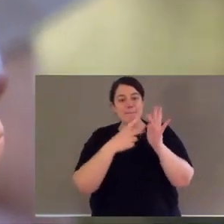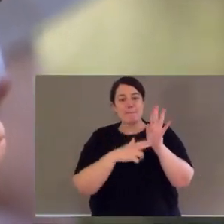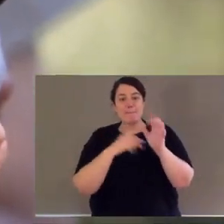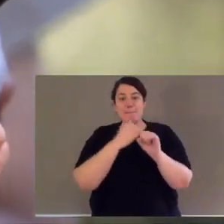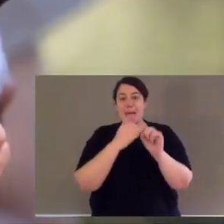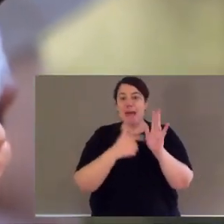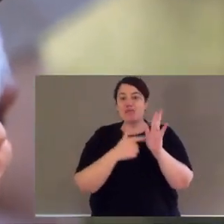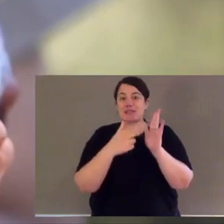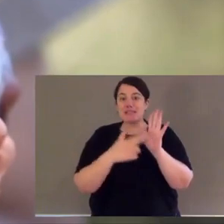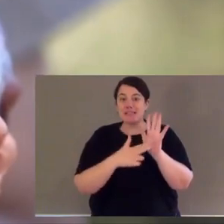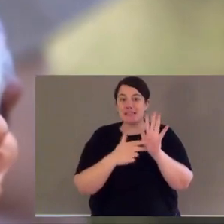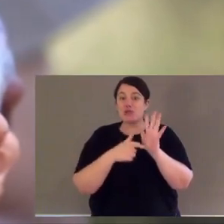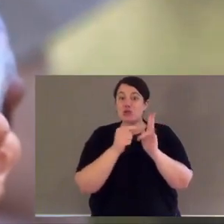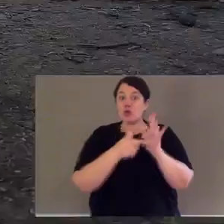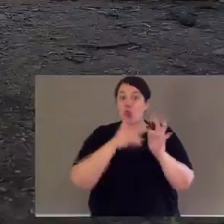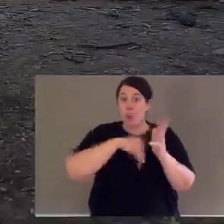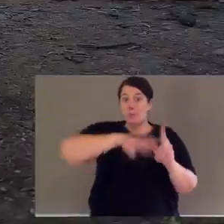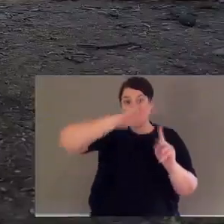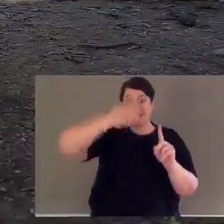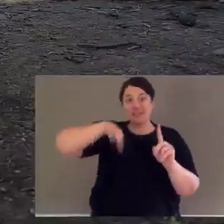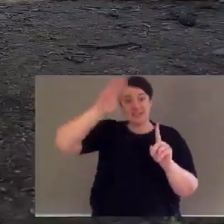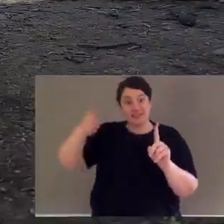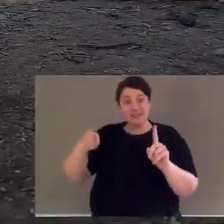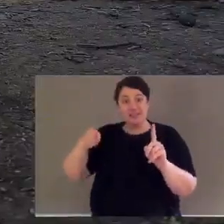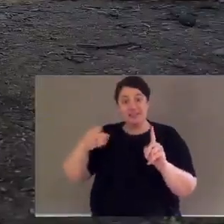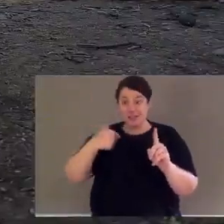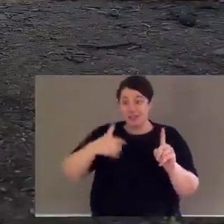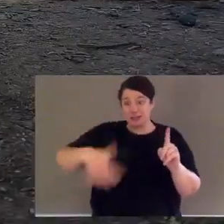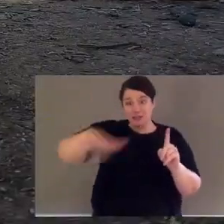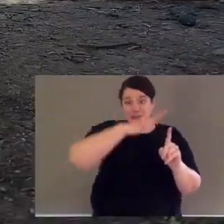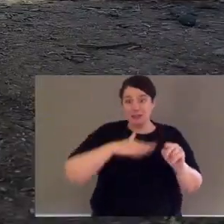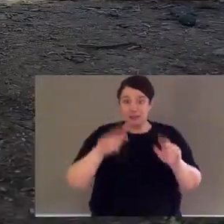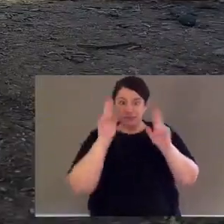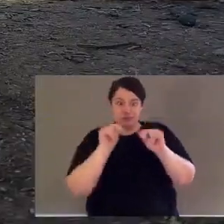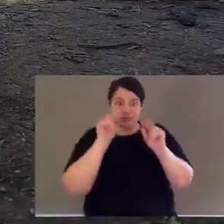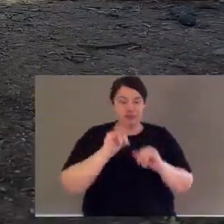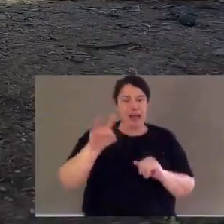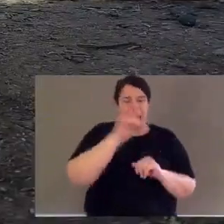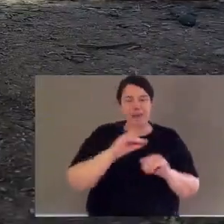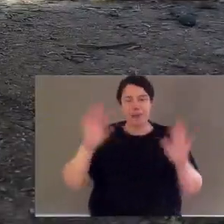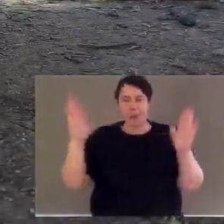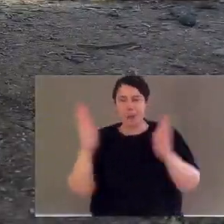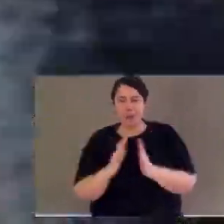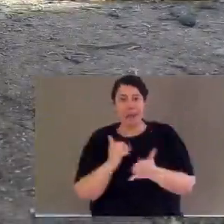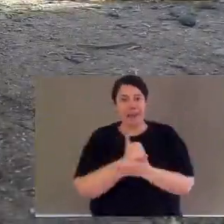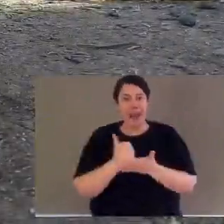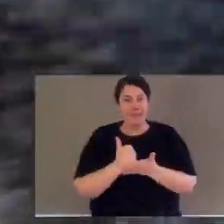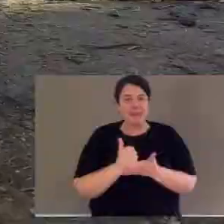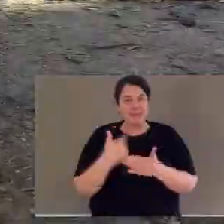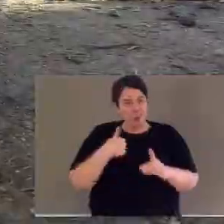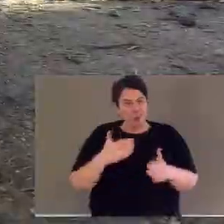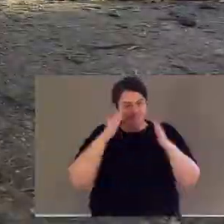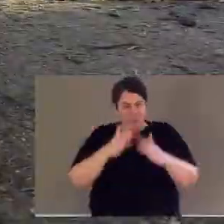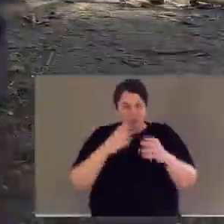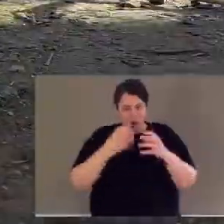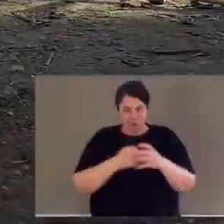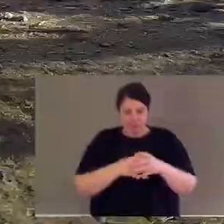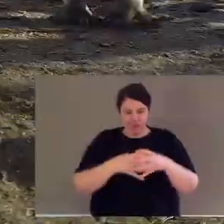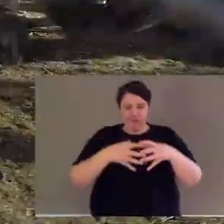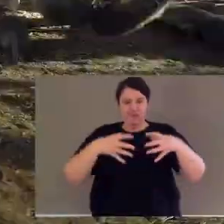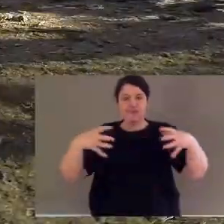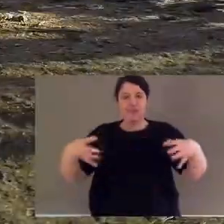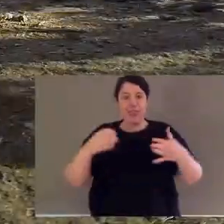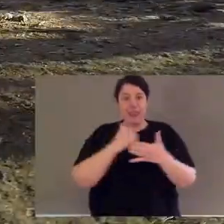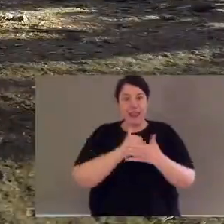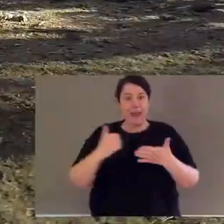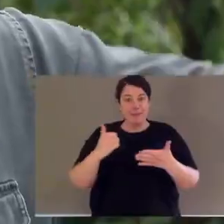and we have Palmer wallabies at Aussie Ark. We also have some wild populations close by that are very endangered, but it's one of Aussie Ark's flagship